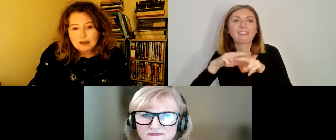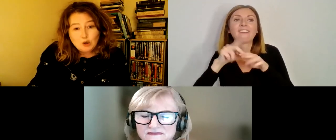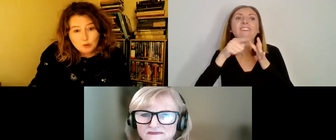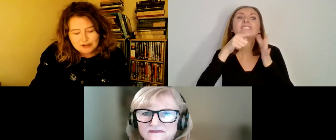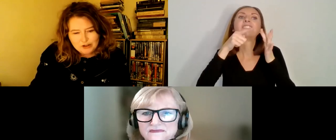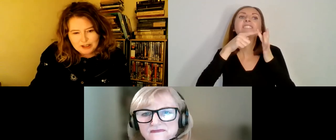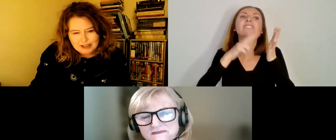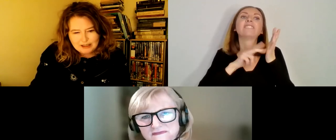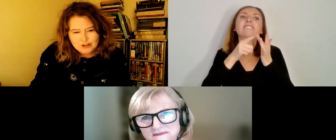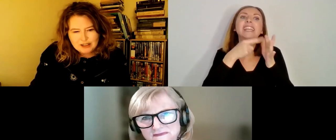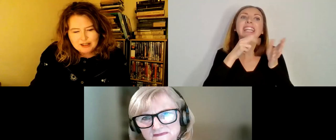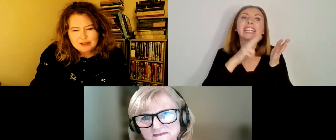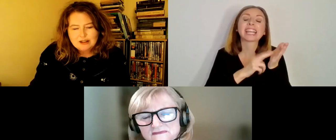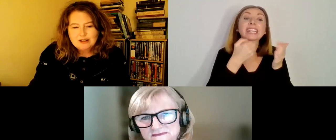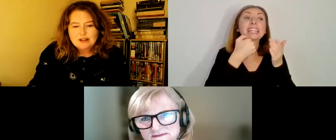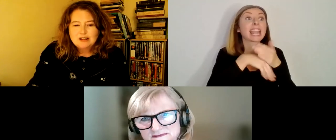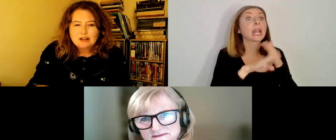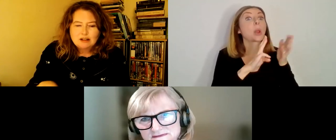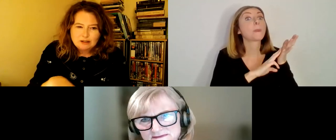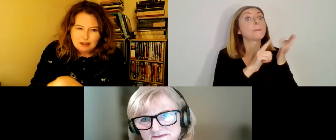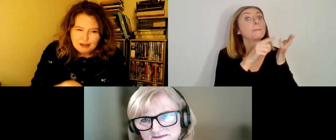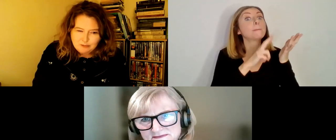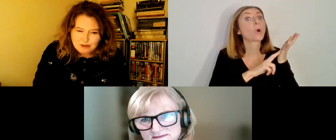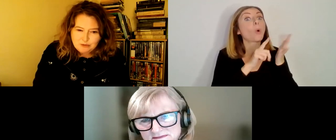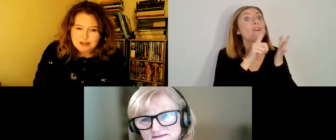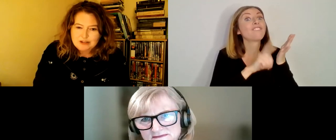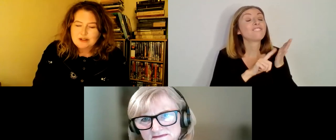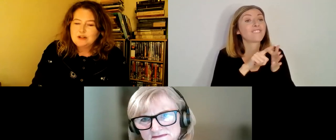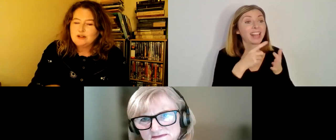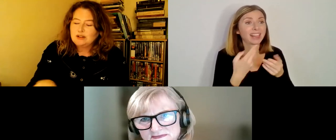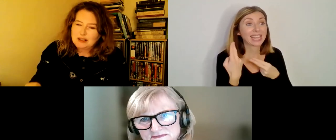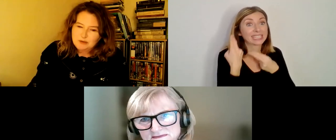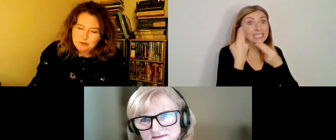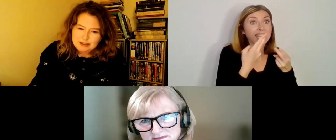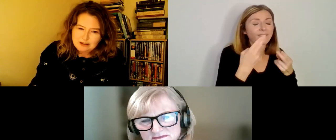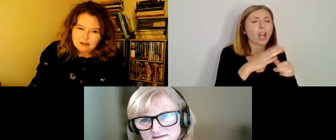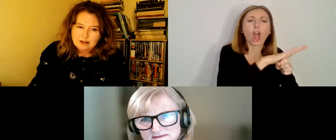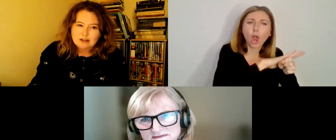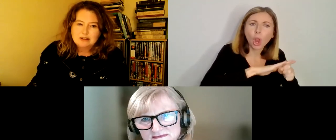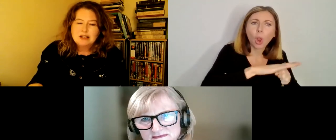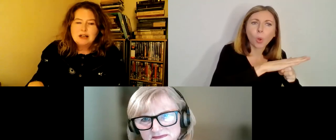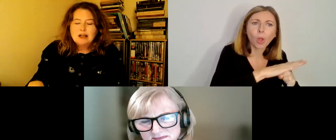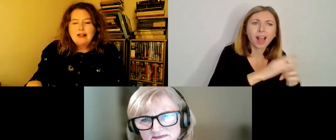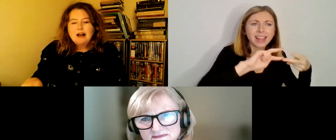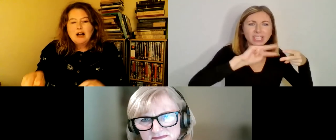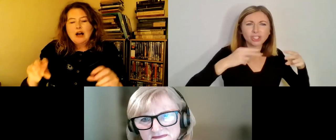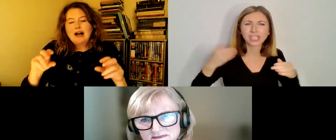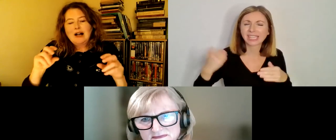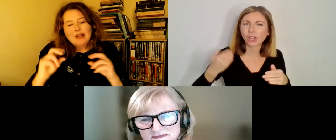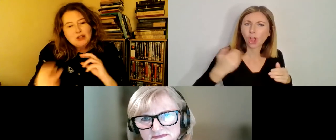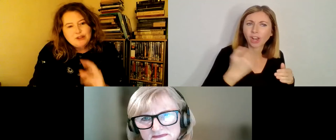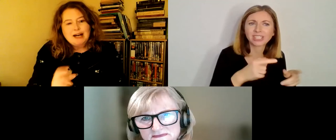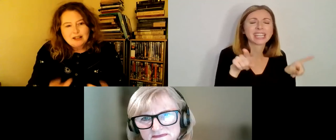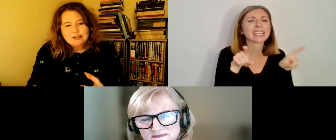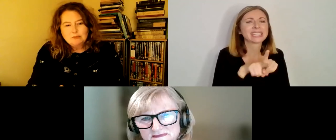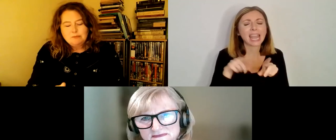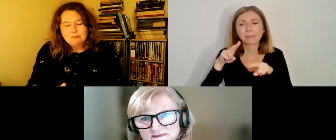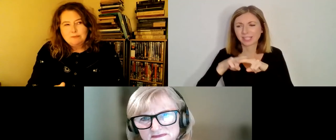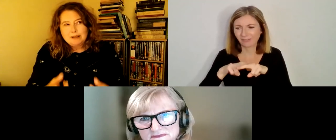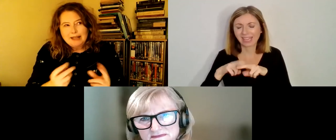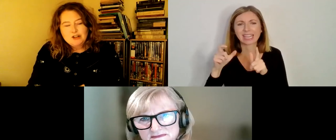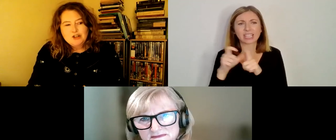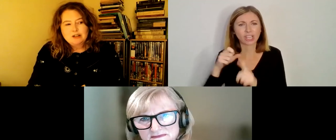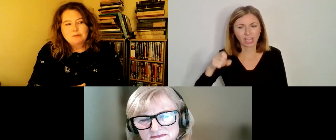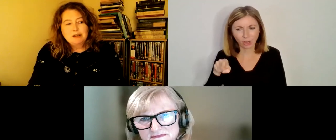a local genealogy. Same with the one in Donegal, same with the one in Clonard. And then you have the added